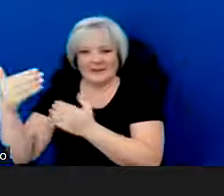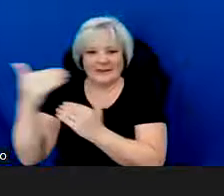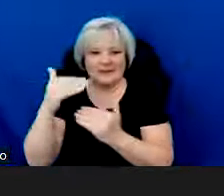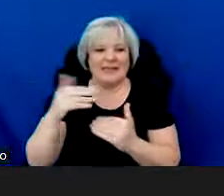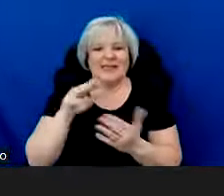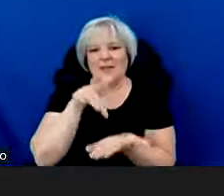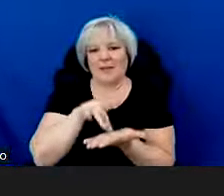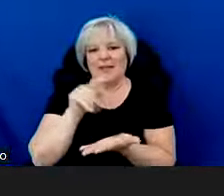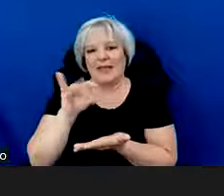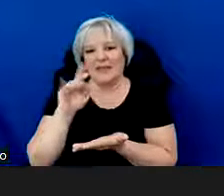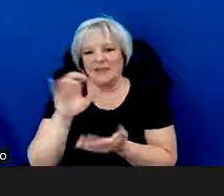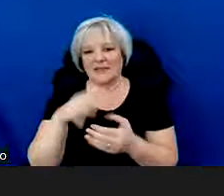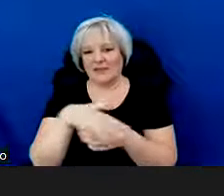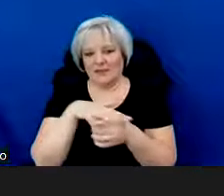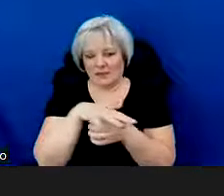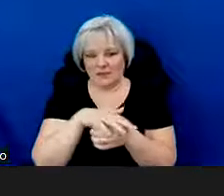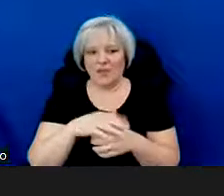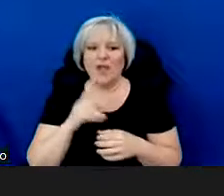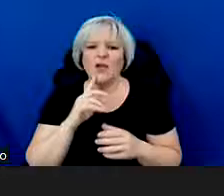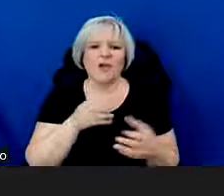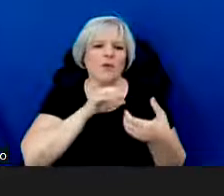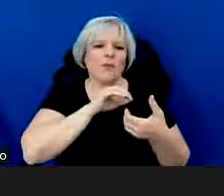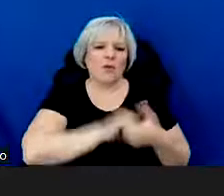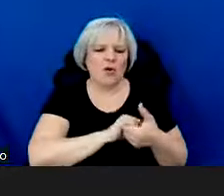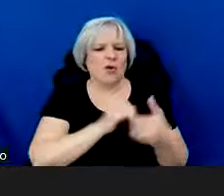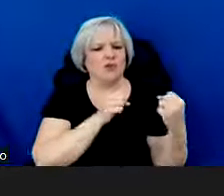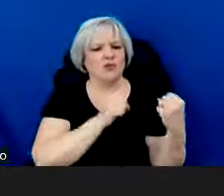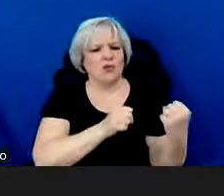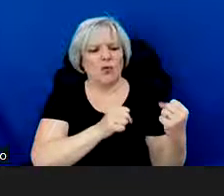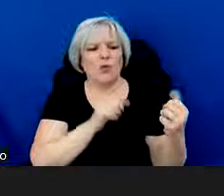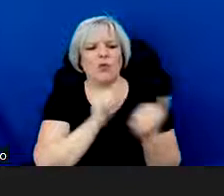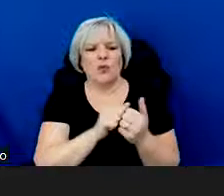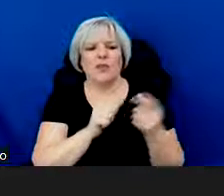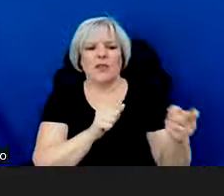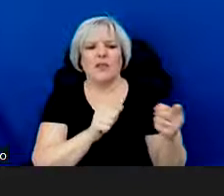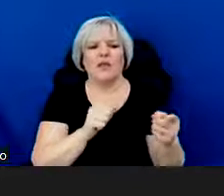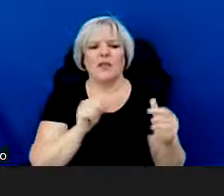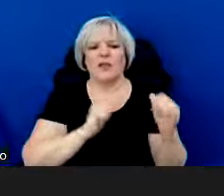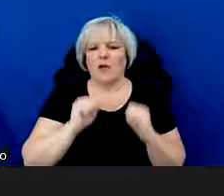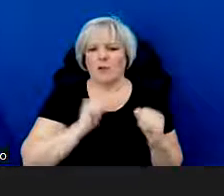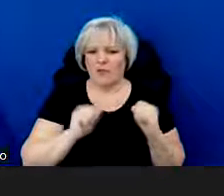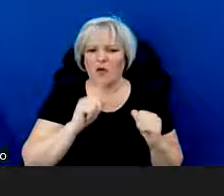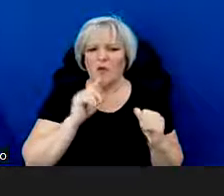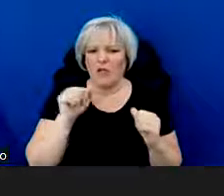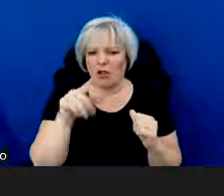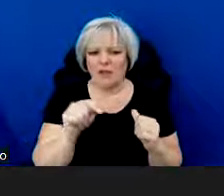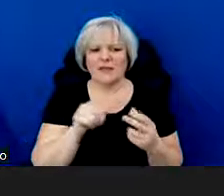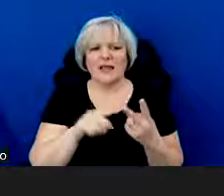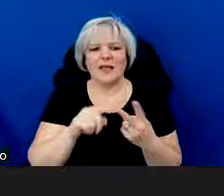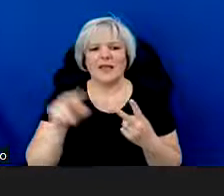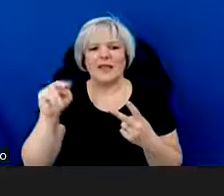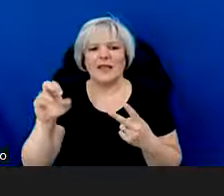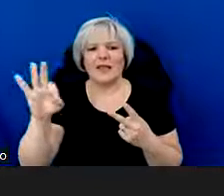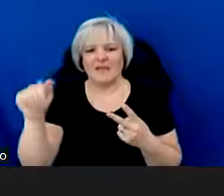region. We work in close partnership with the National Endowment for the Arts, as well as the NEA's member state